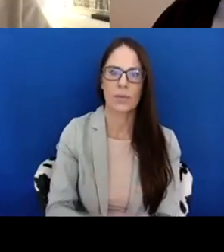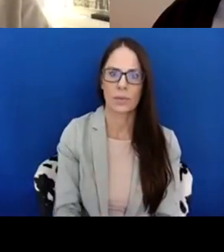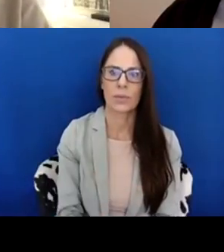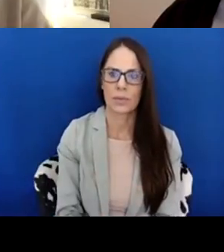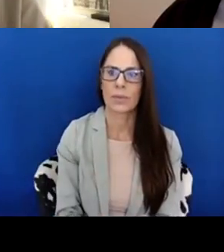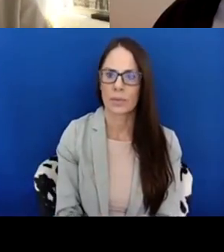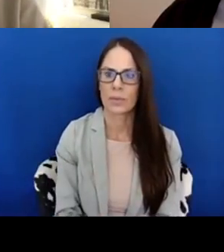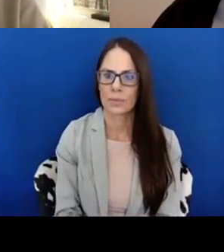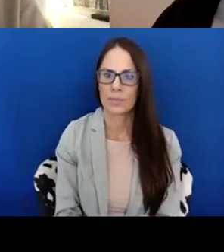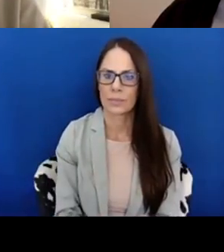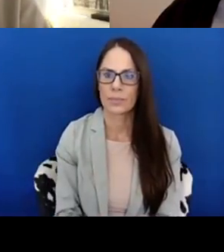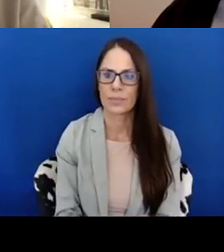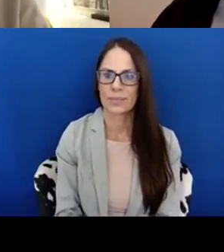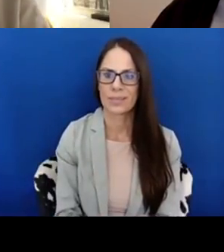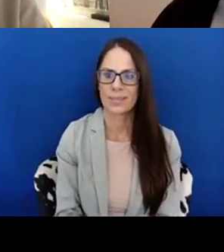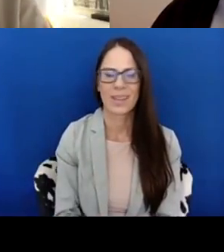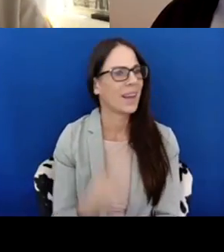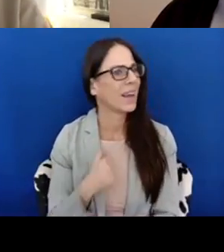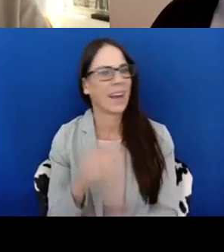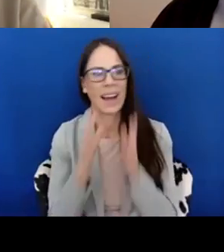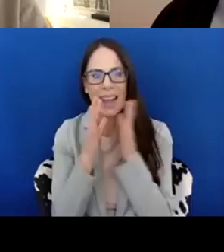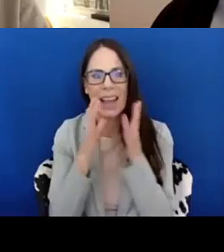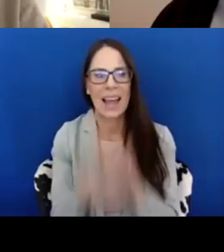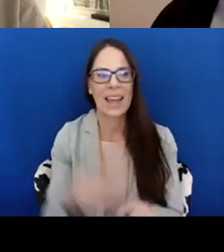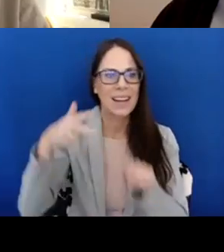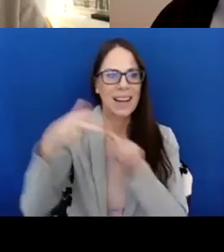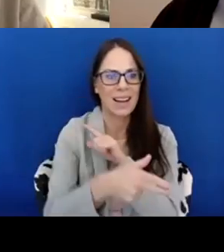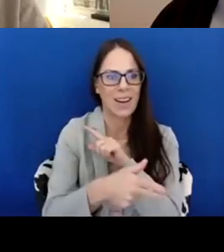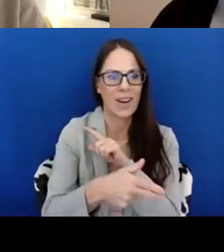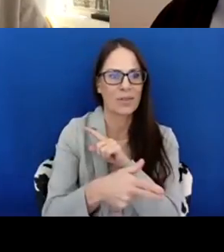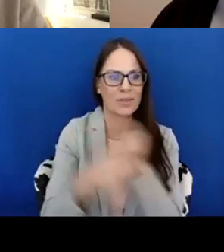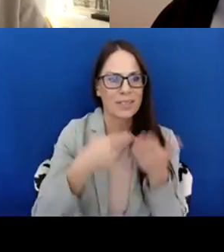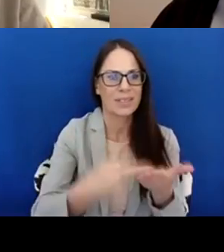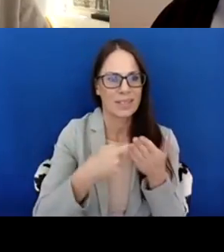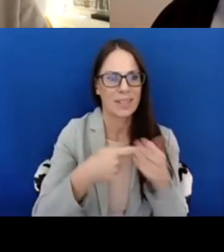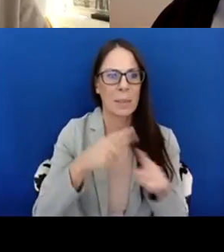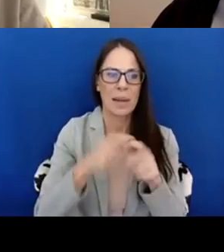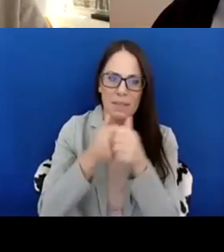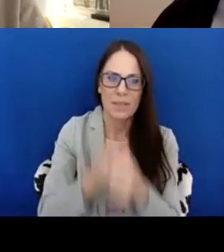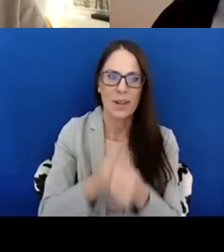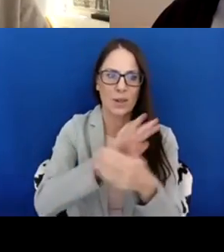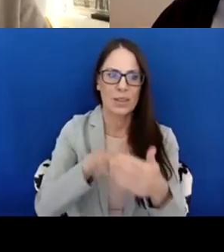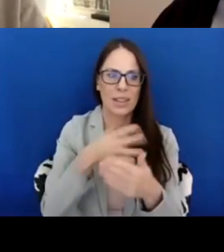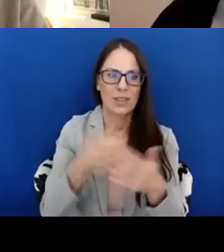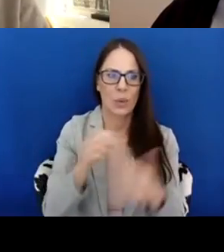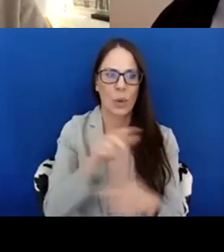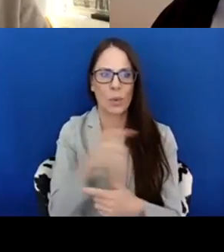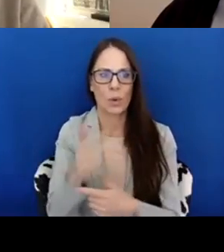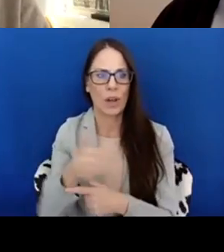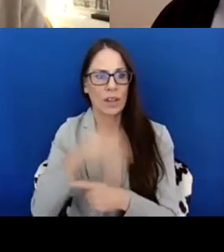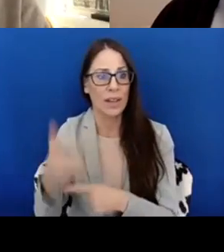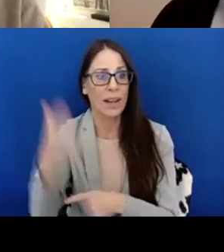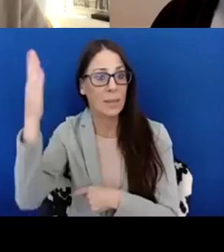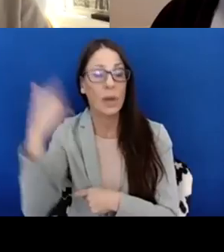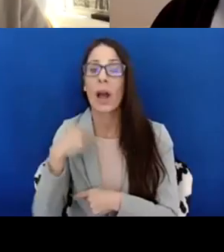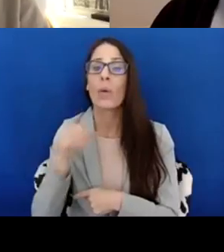That's, uh, I hate to cut discussion off, but to stay on schedule, we do want to move to the next speaker. I will just throw in for those watching on